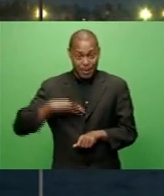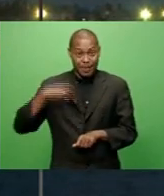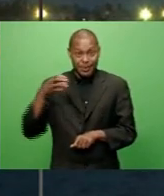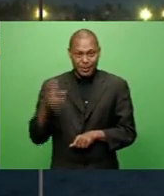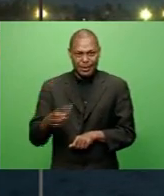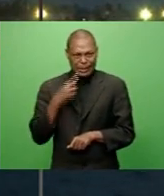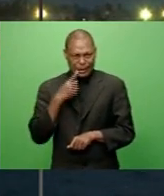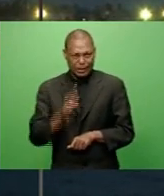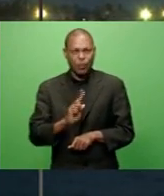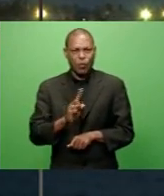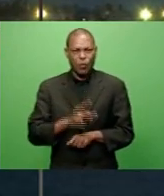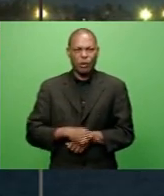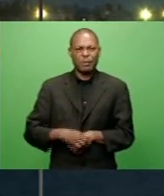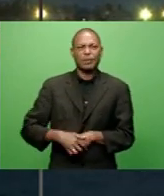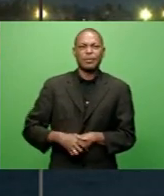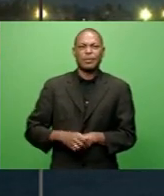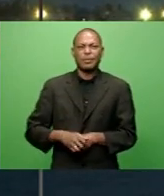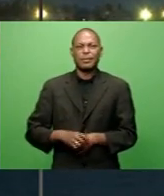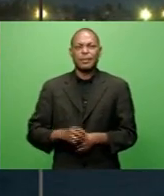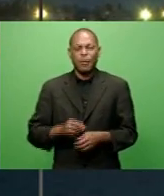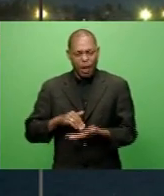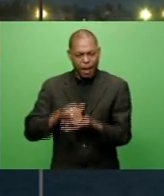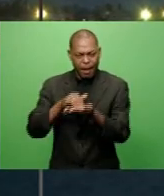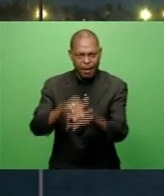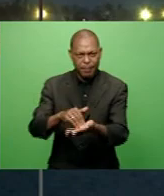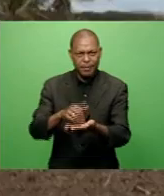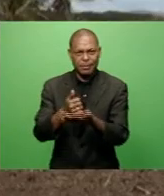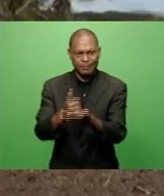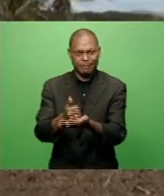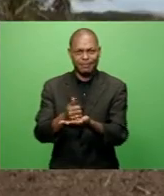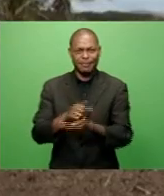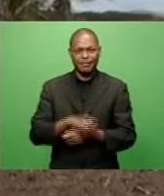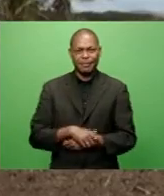their immediate rehabilitation efforts. Kelly Vatala reports.